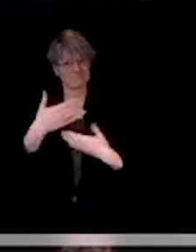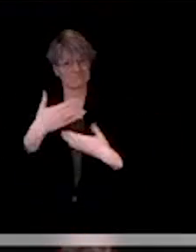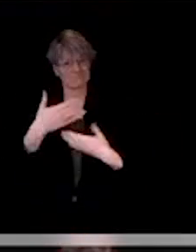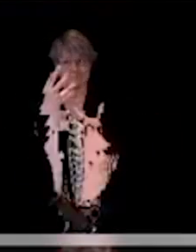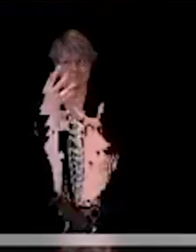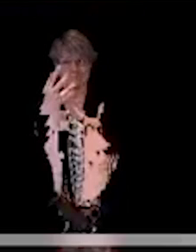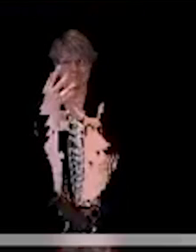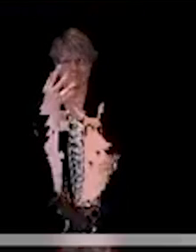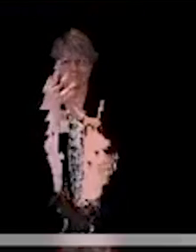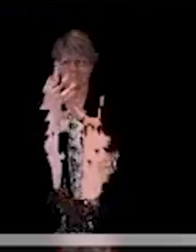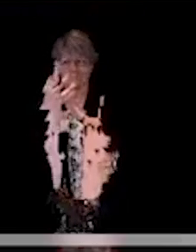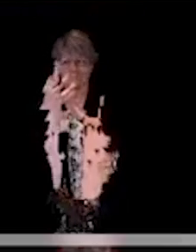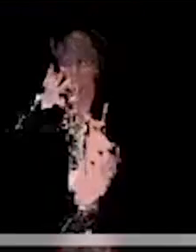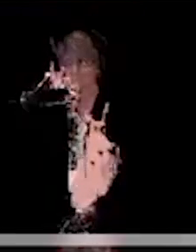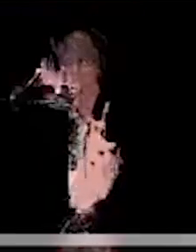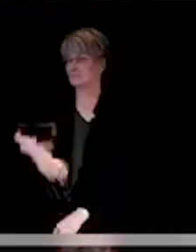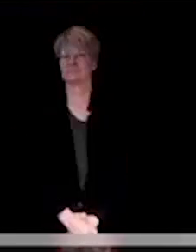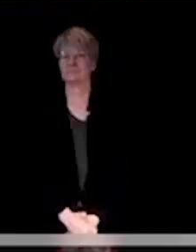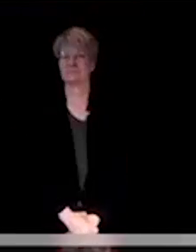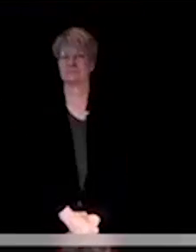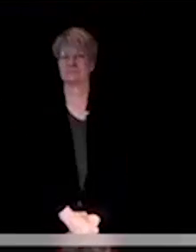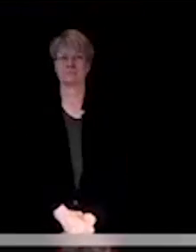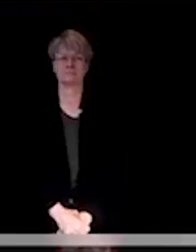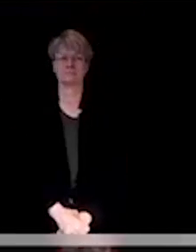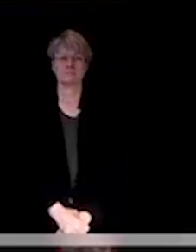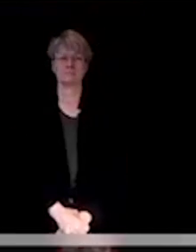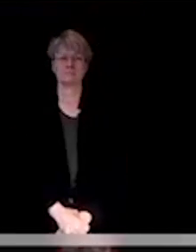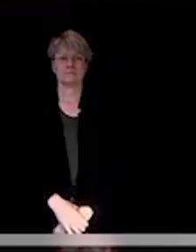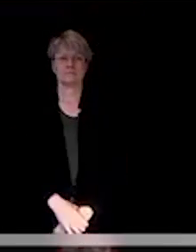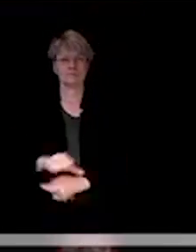Great. Thank you, Cindy. Anybody else?